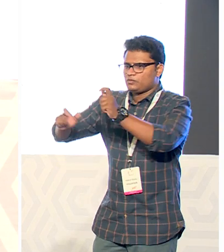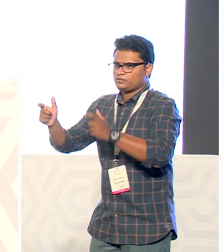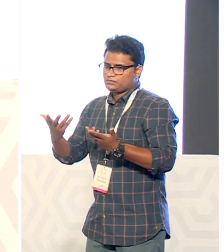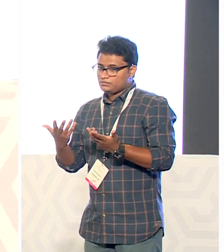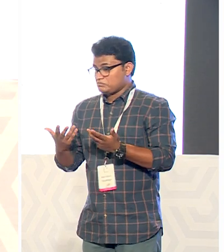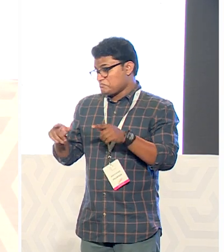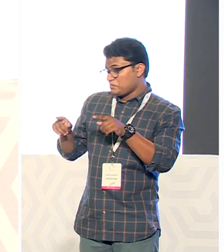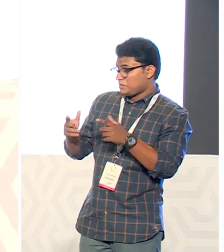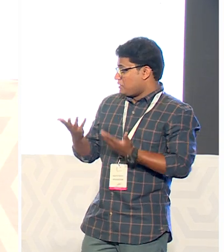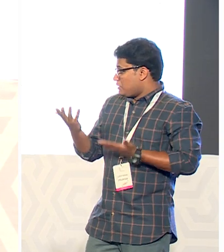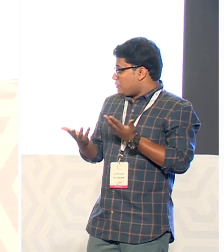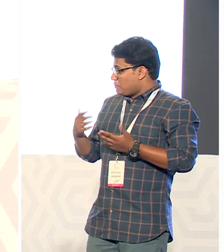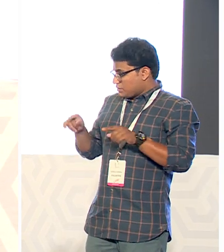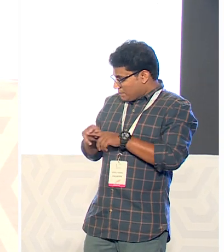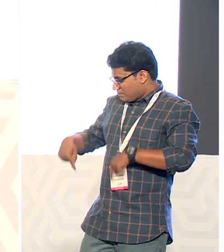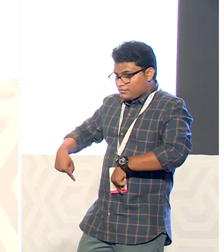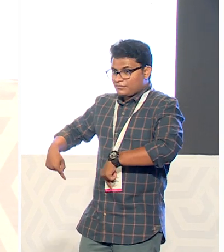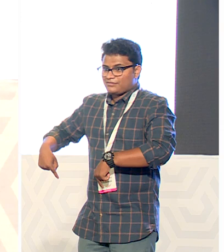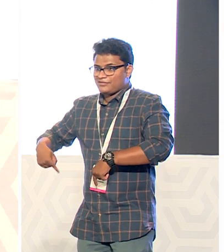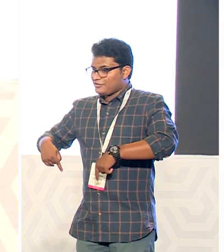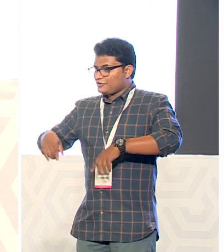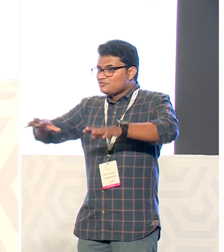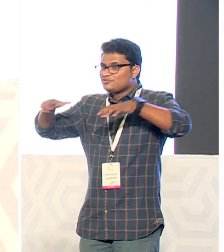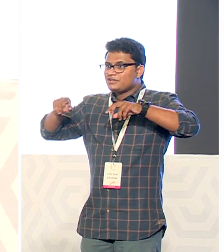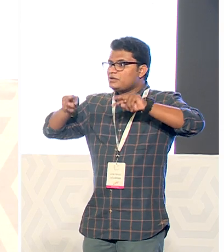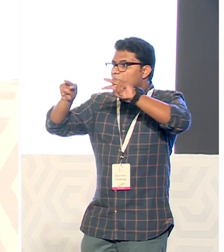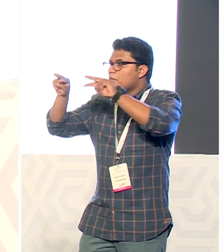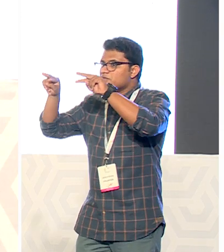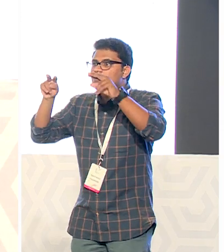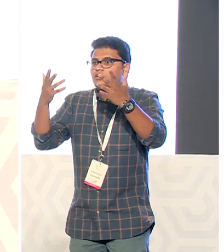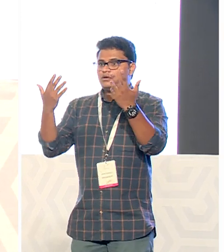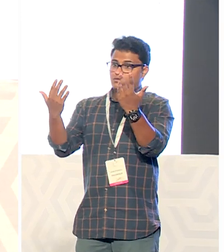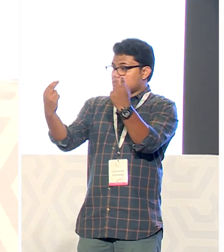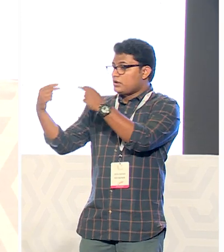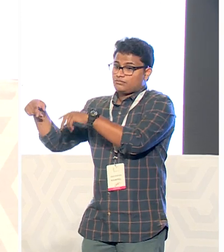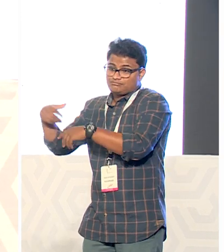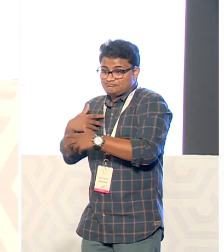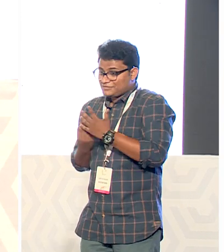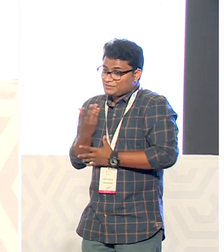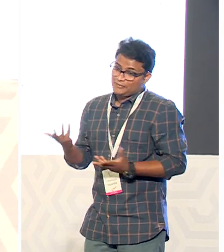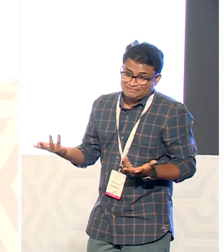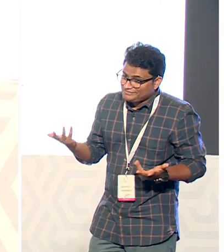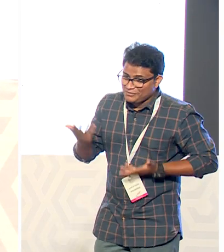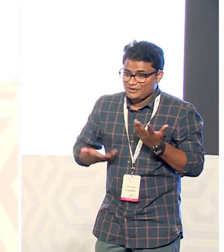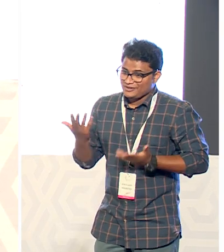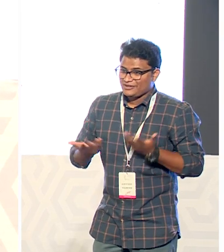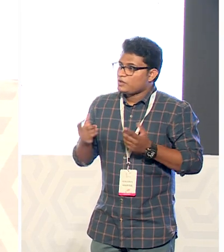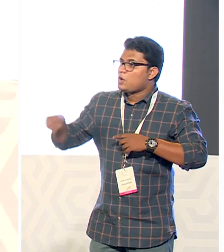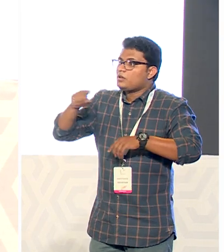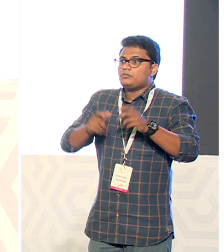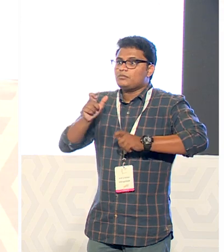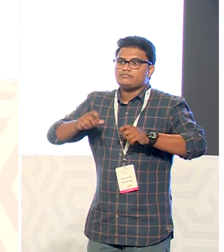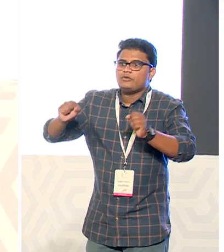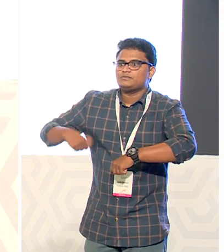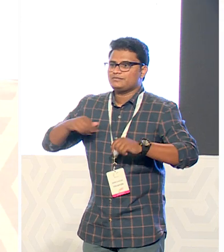maybe a platform like this to help others achieve people going through similar or maybe